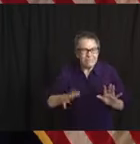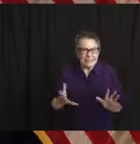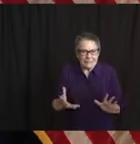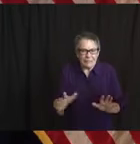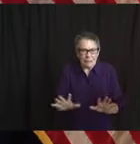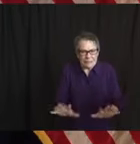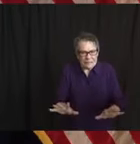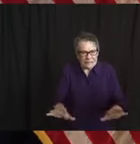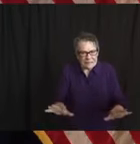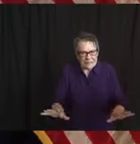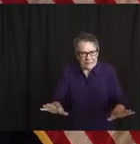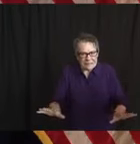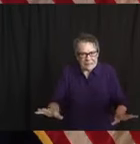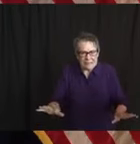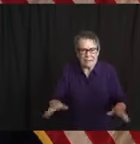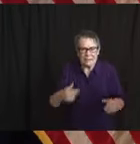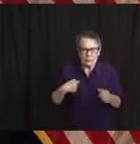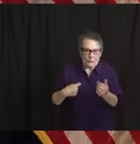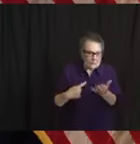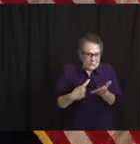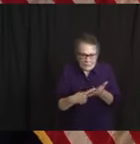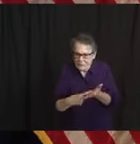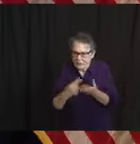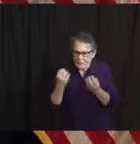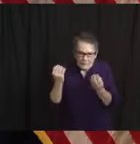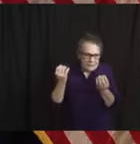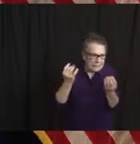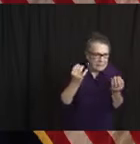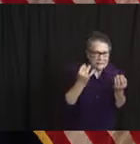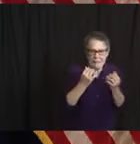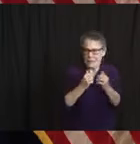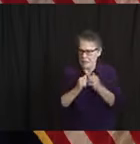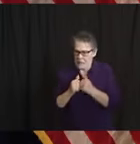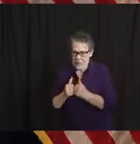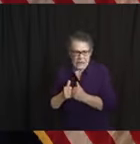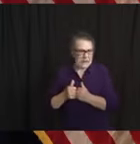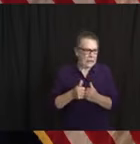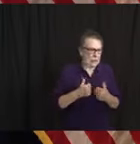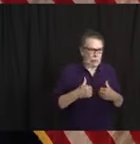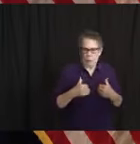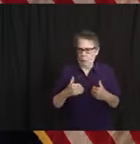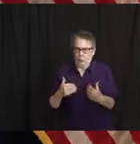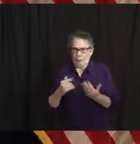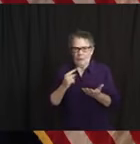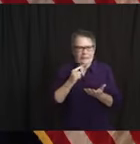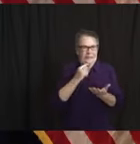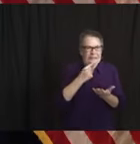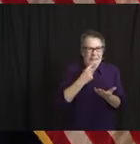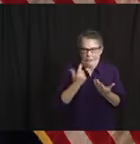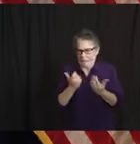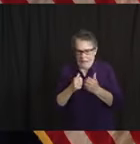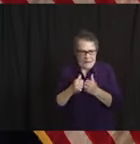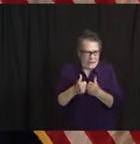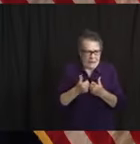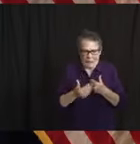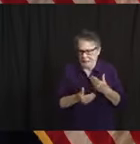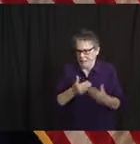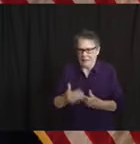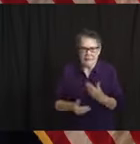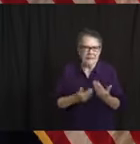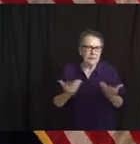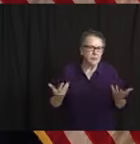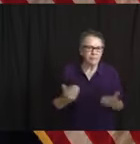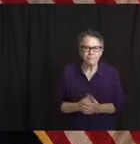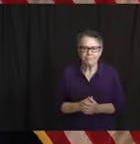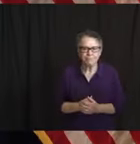say in early to mid-June, what you believe things will look like in late August to early September, and with a virus like this, that may be harder